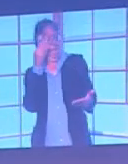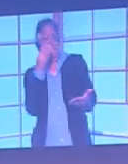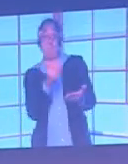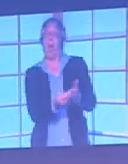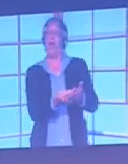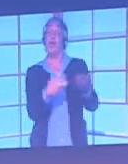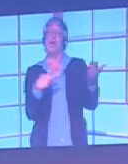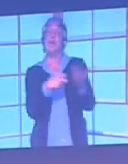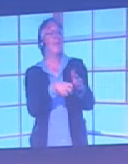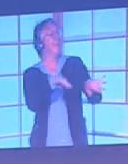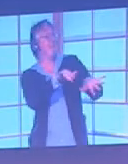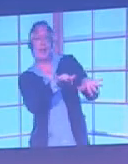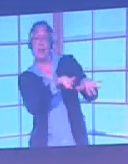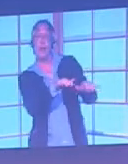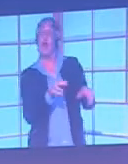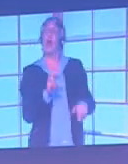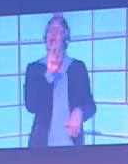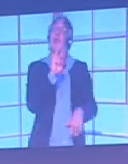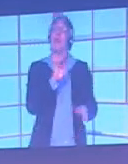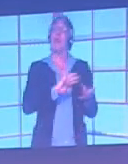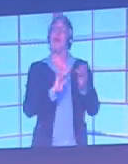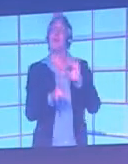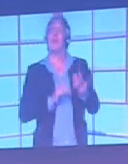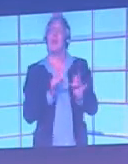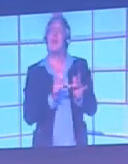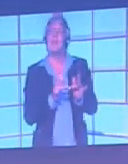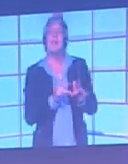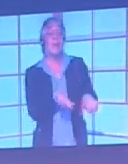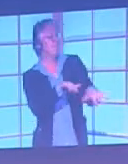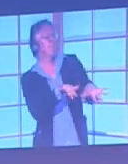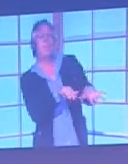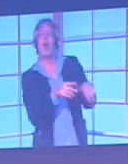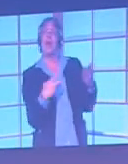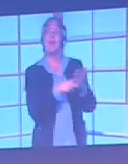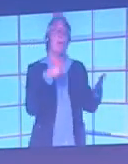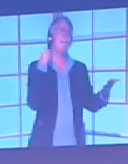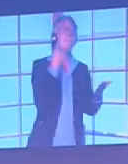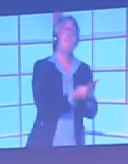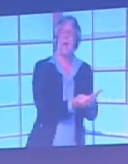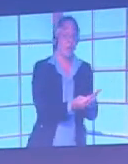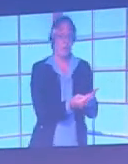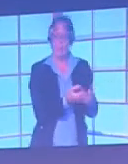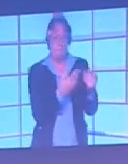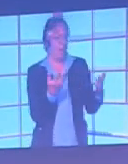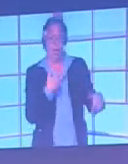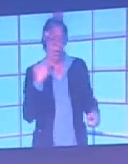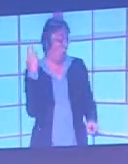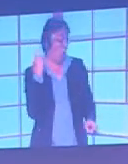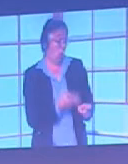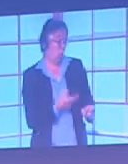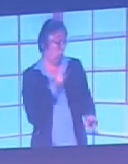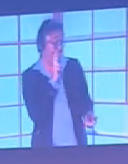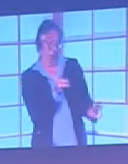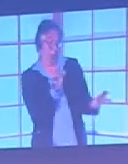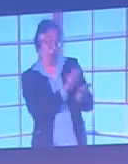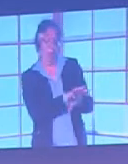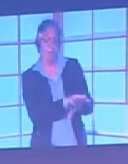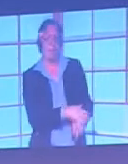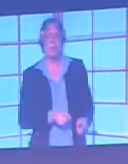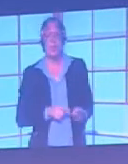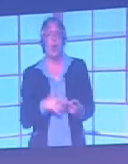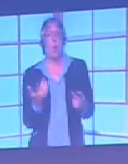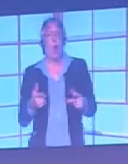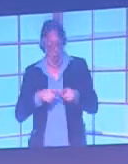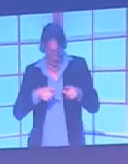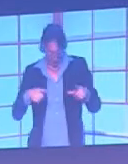quite often can't buy tickets online at all. And that's across all sports. And the information on the tickets themselves is the way finding